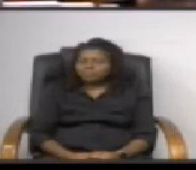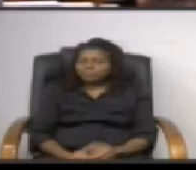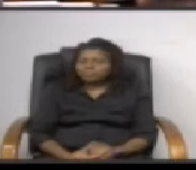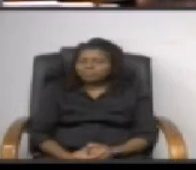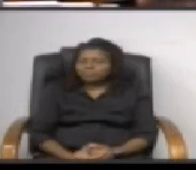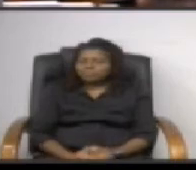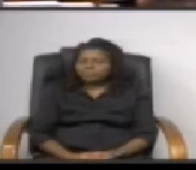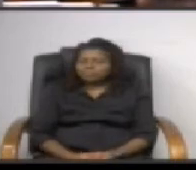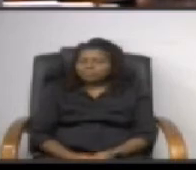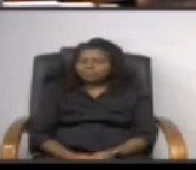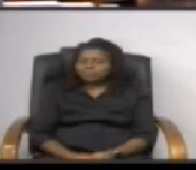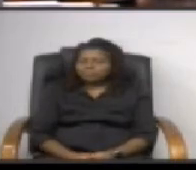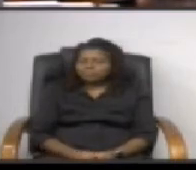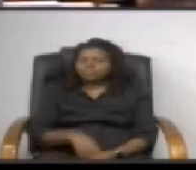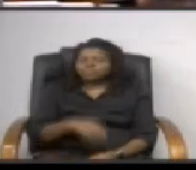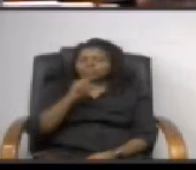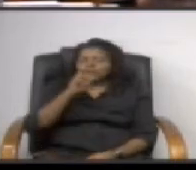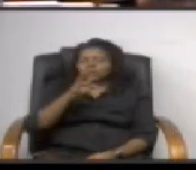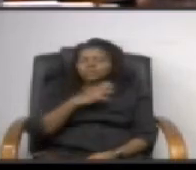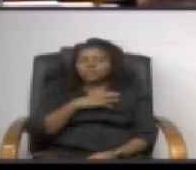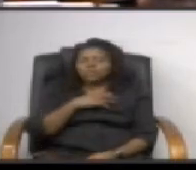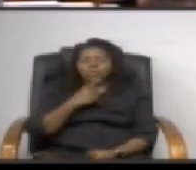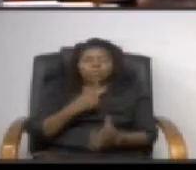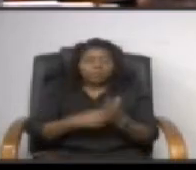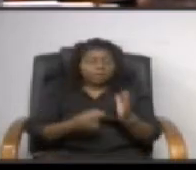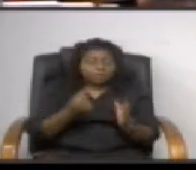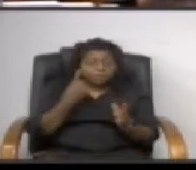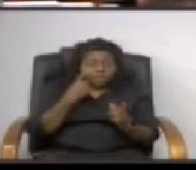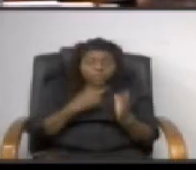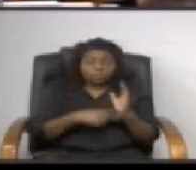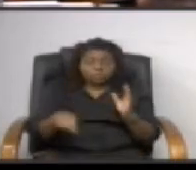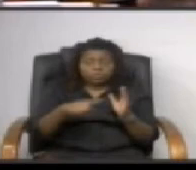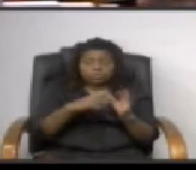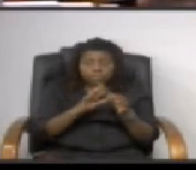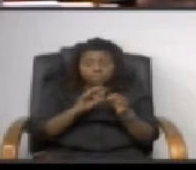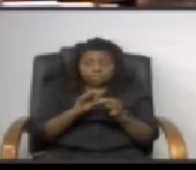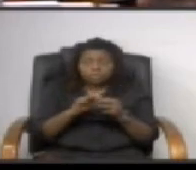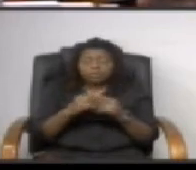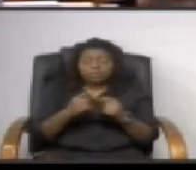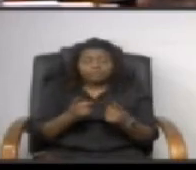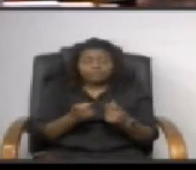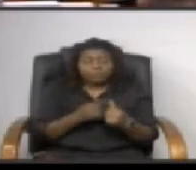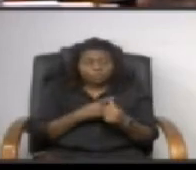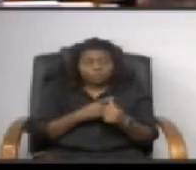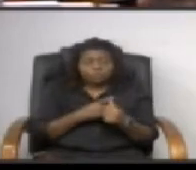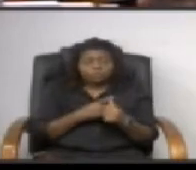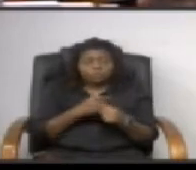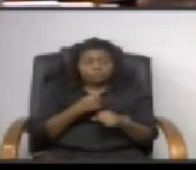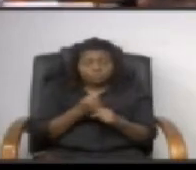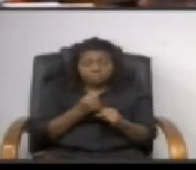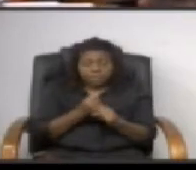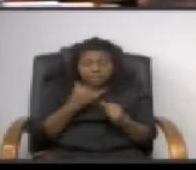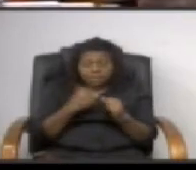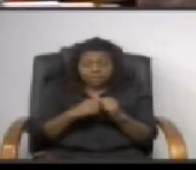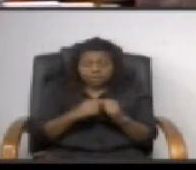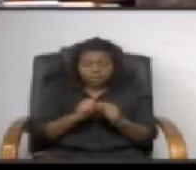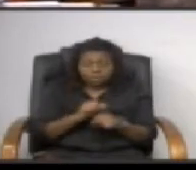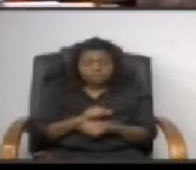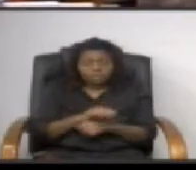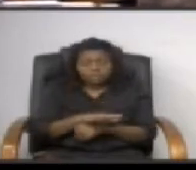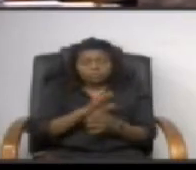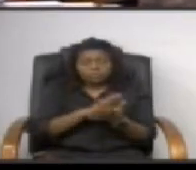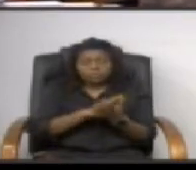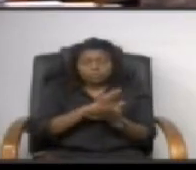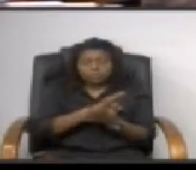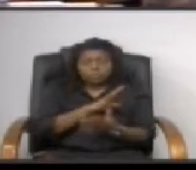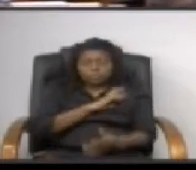council there's a couple of courses of action one would be to draft a letter to the school board and i guess we have